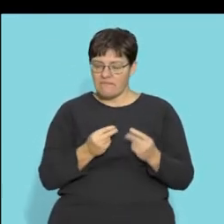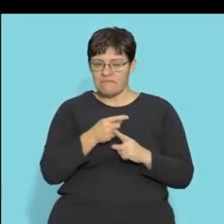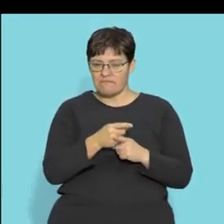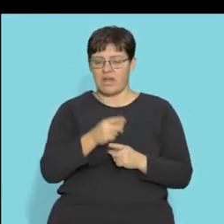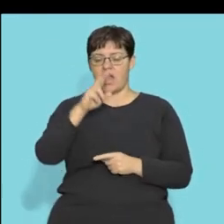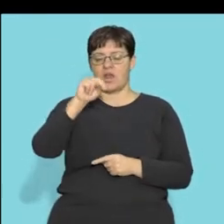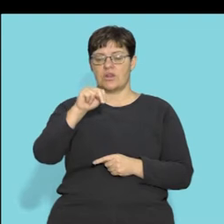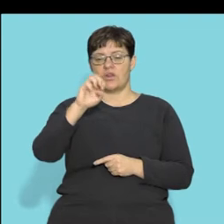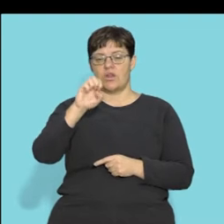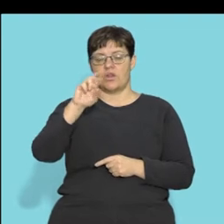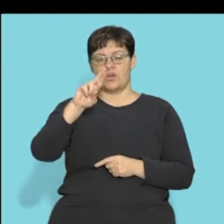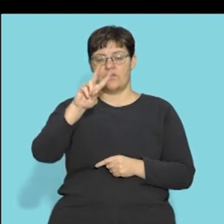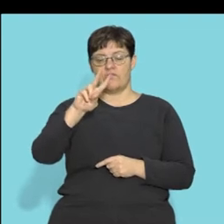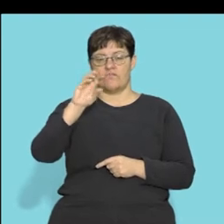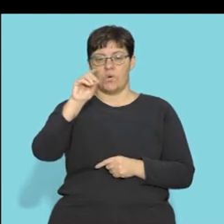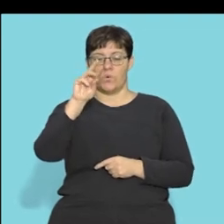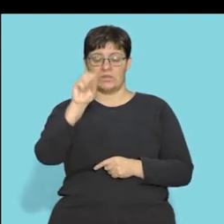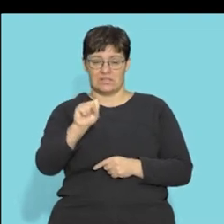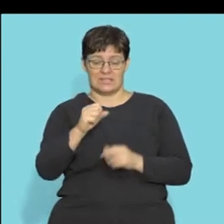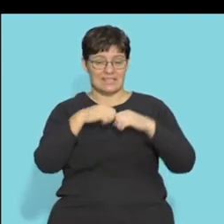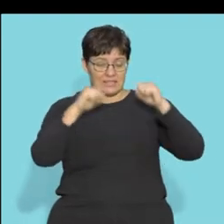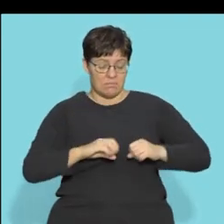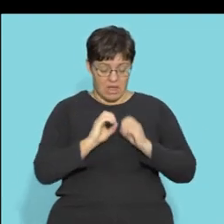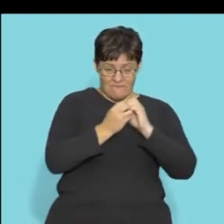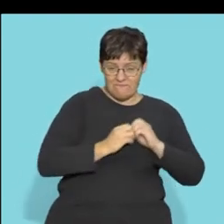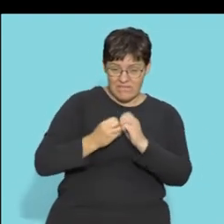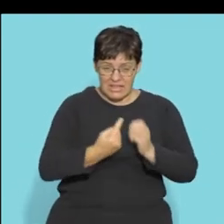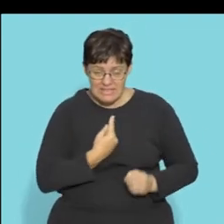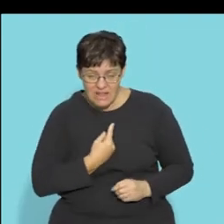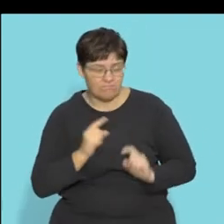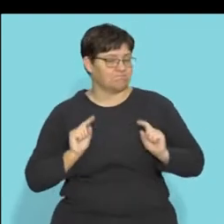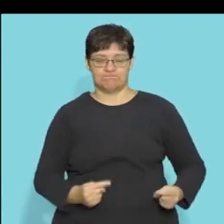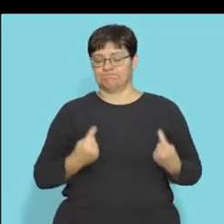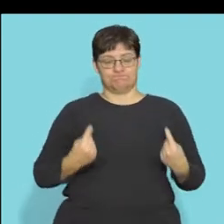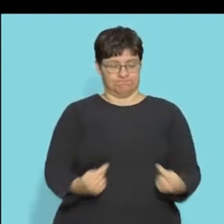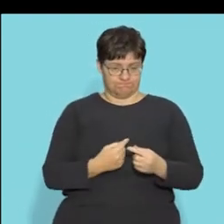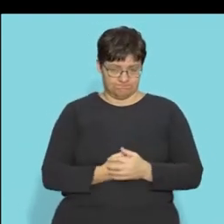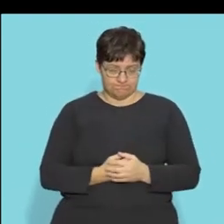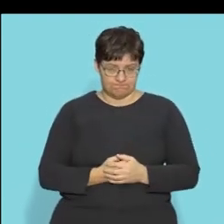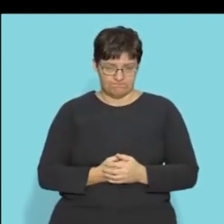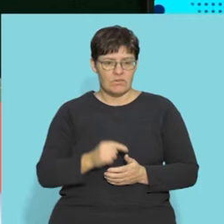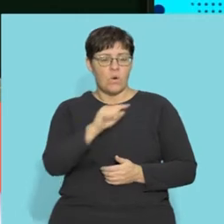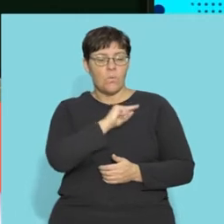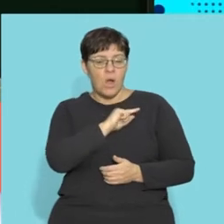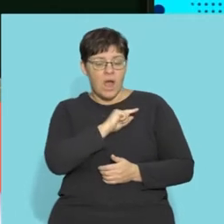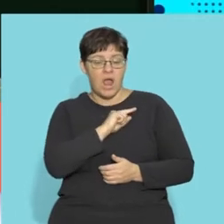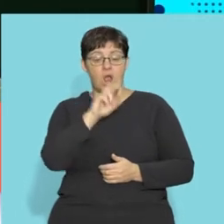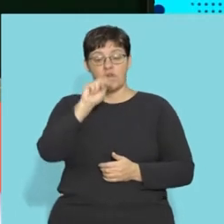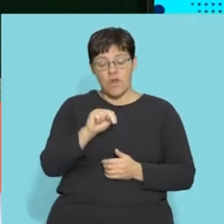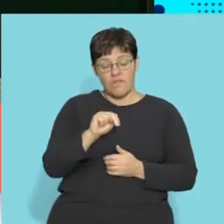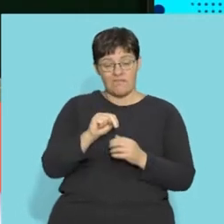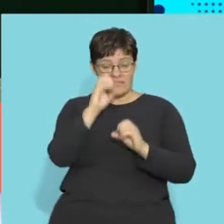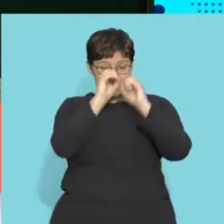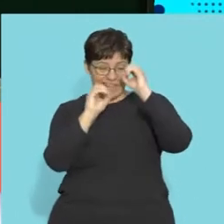made up of delicate nervous system, which cannot repair itself. The reason being the following. Nerve